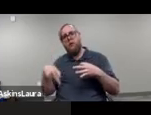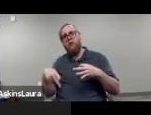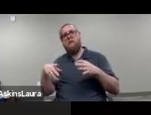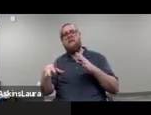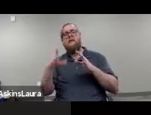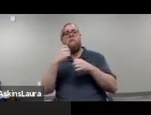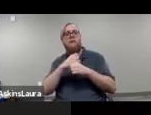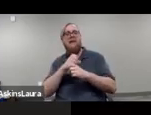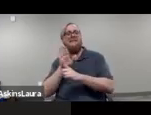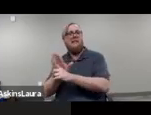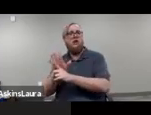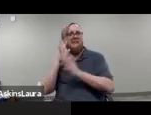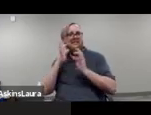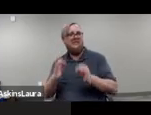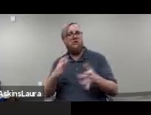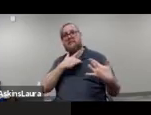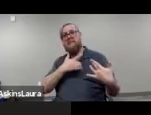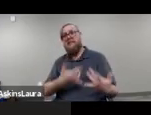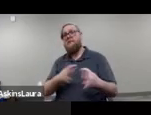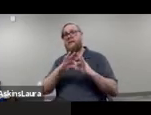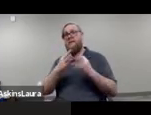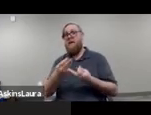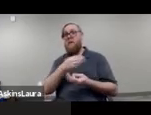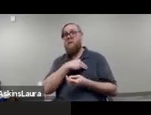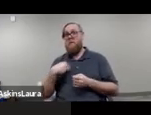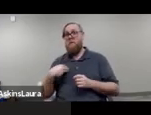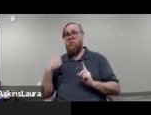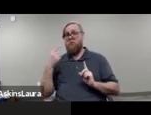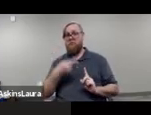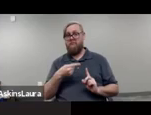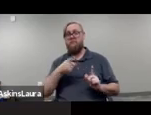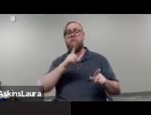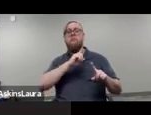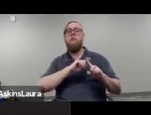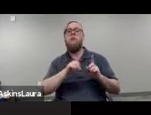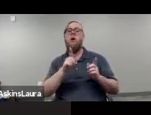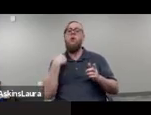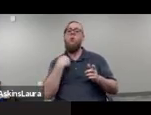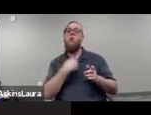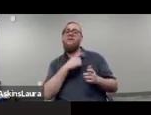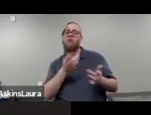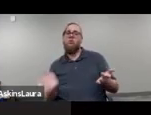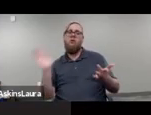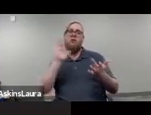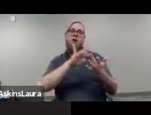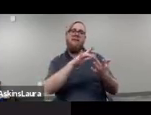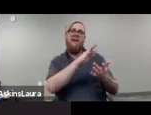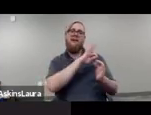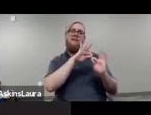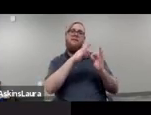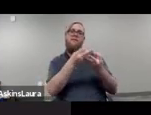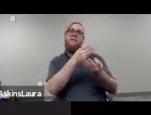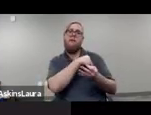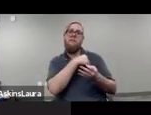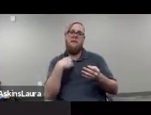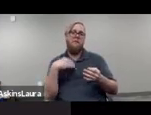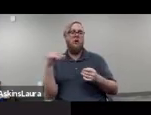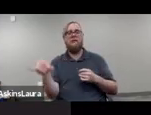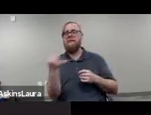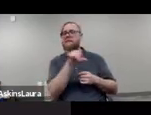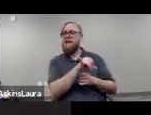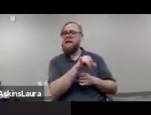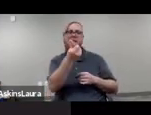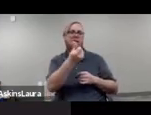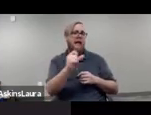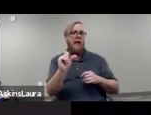conservator is a family member and um and so we have to reach out to that family member like we'd reach out to any family member